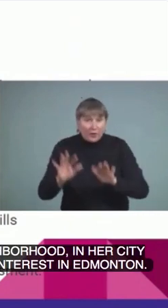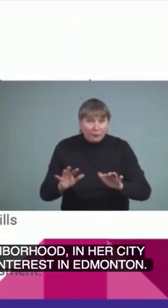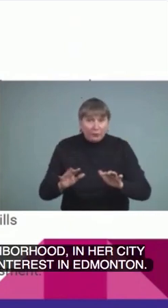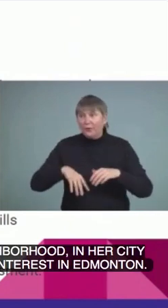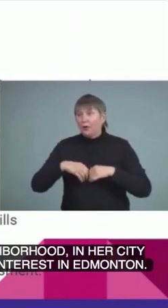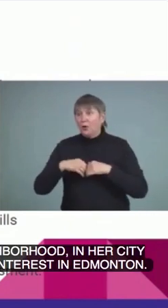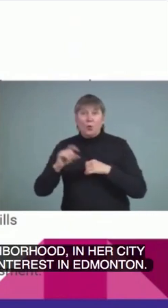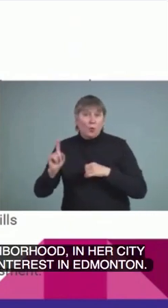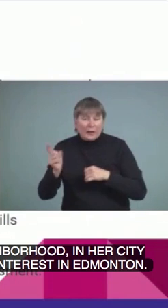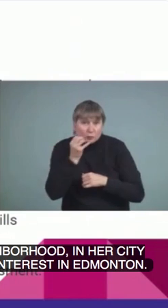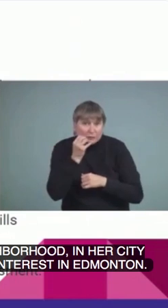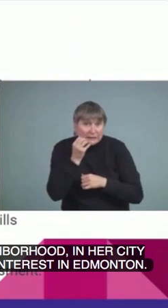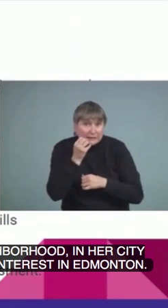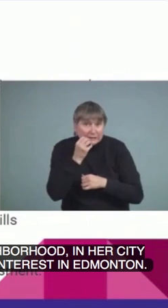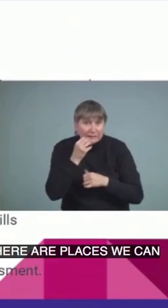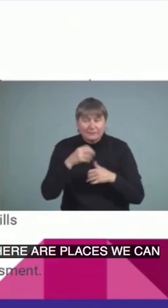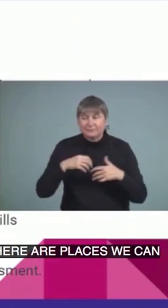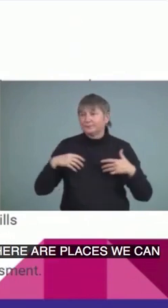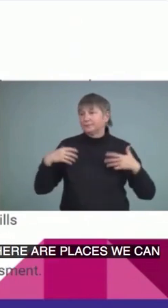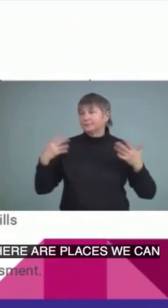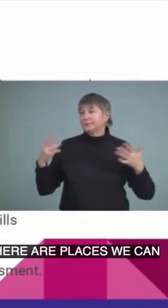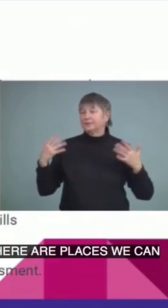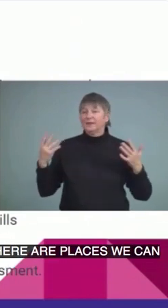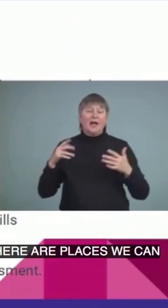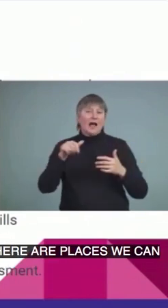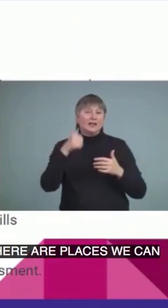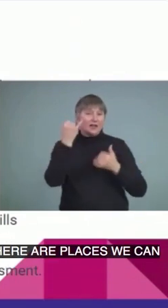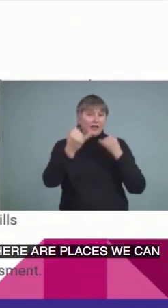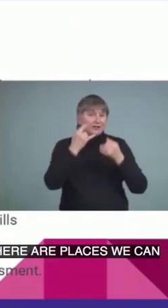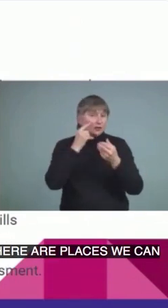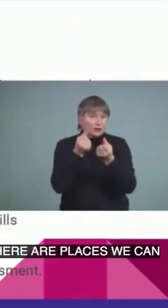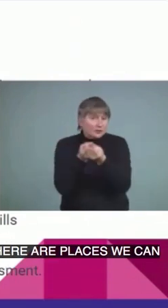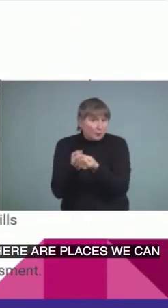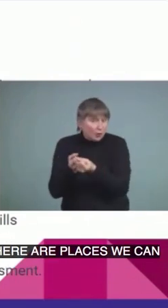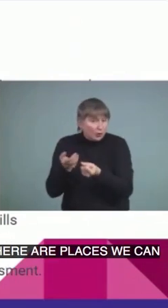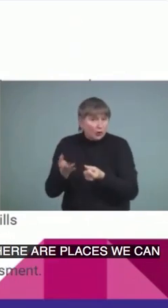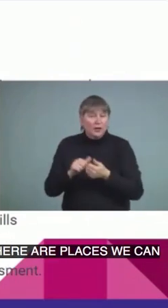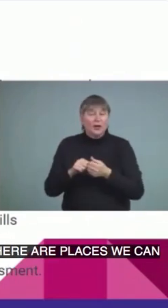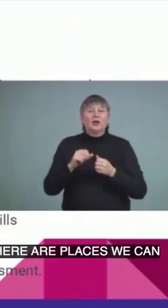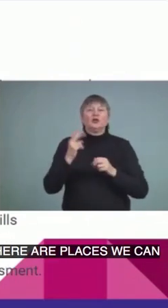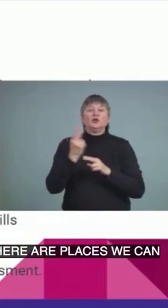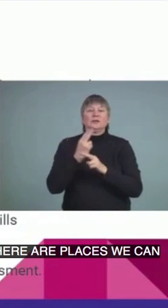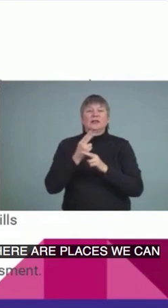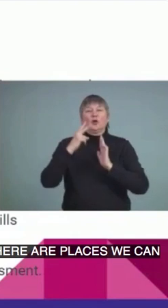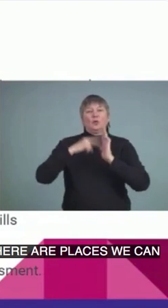can eat? So, and also maybe an idea for support would be using the reading milestones.